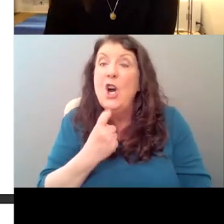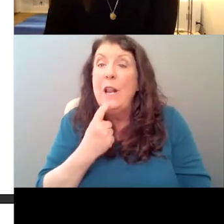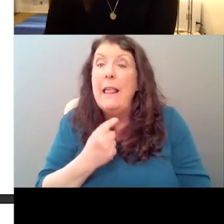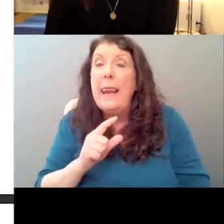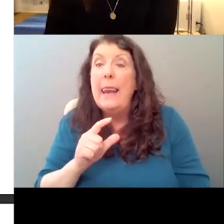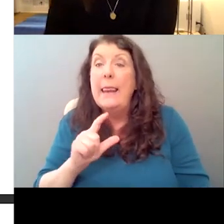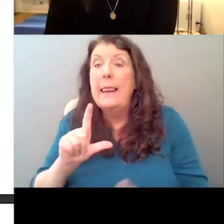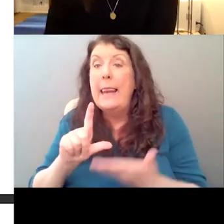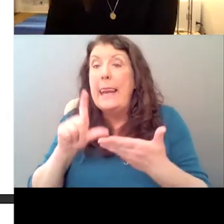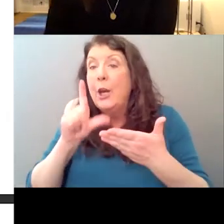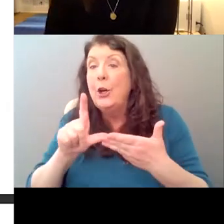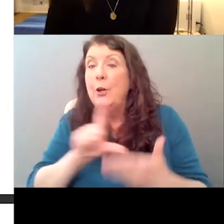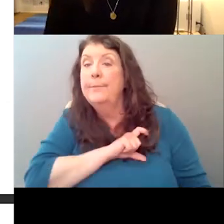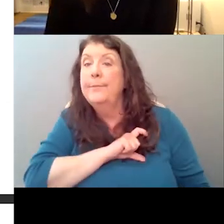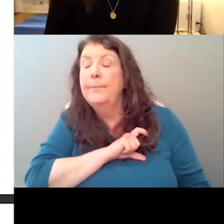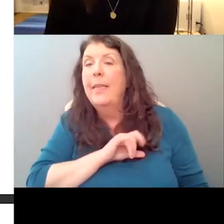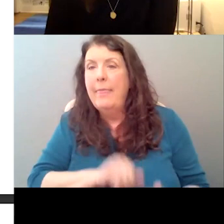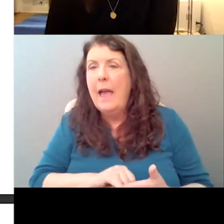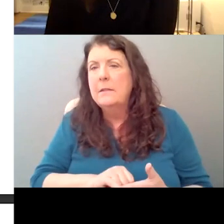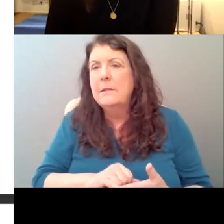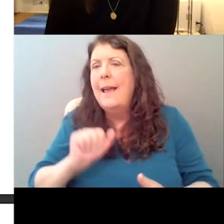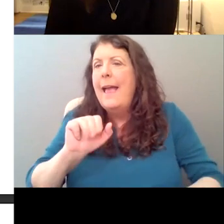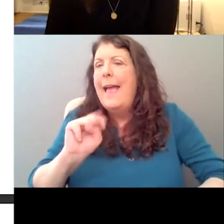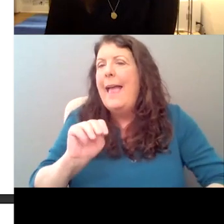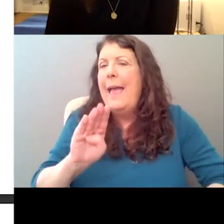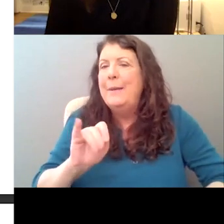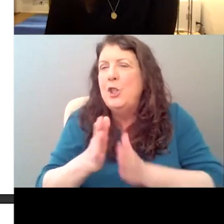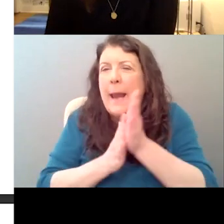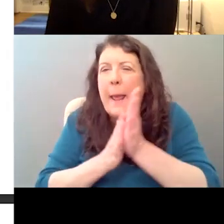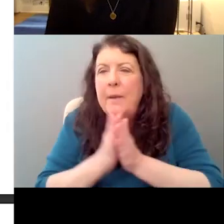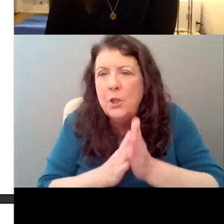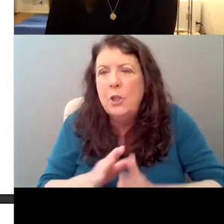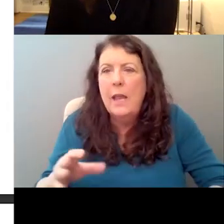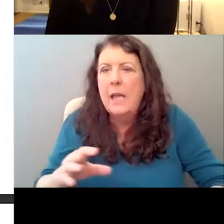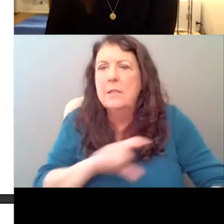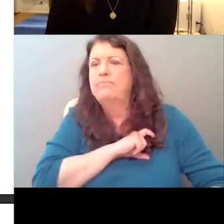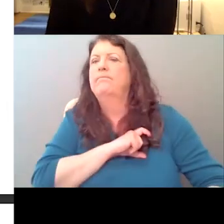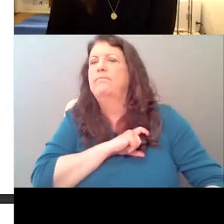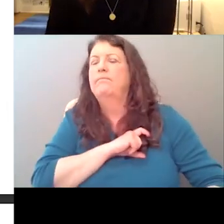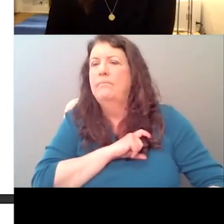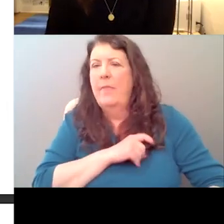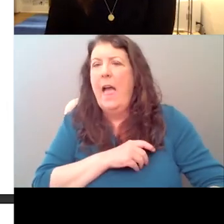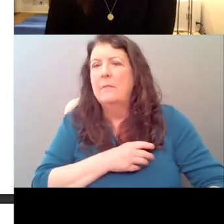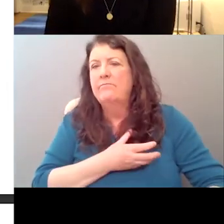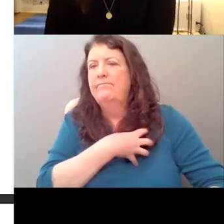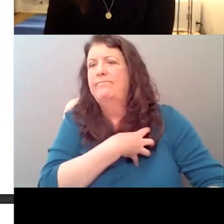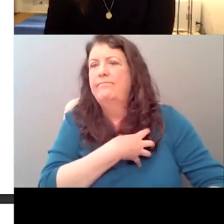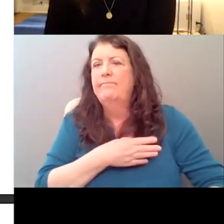and, but I suppose the thing is that within that context, she claimed agency